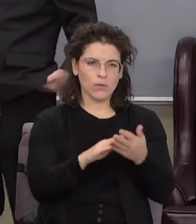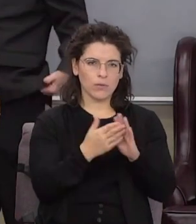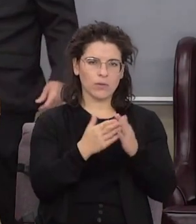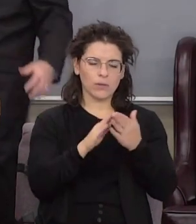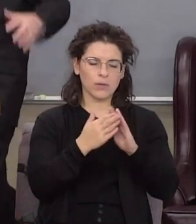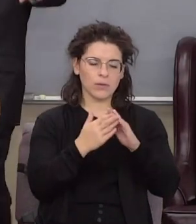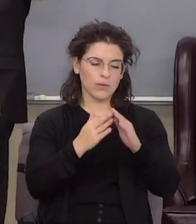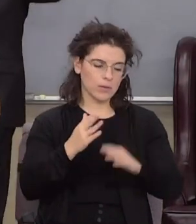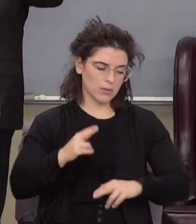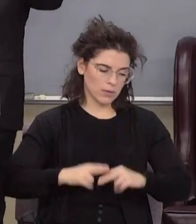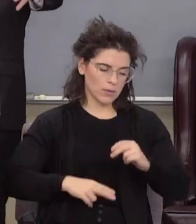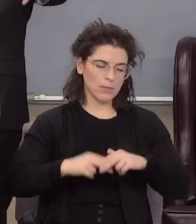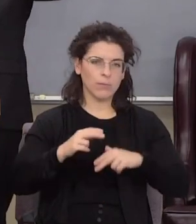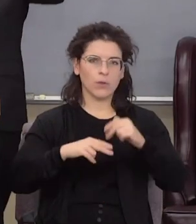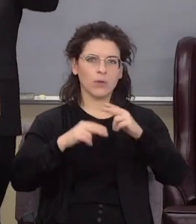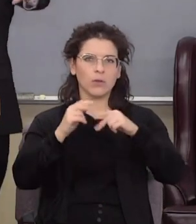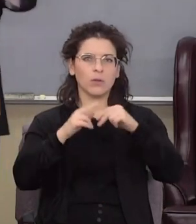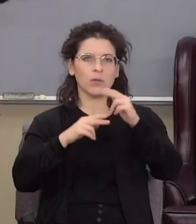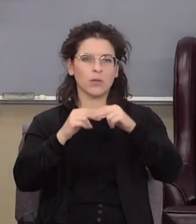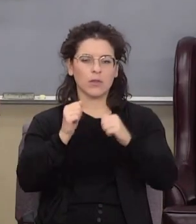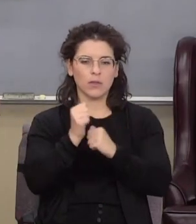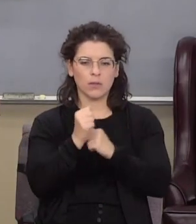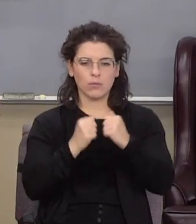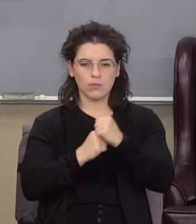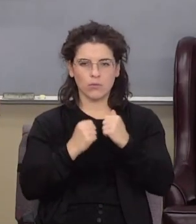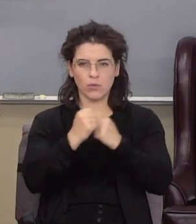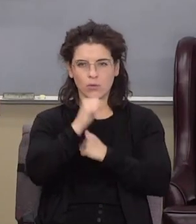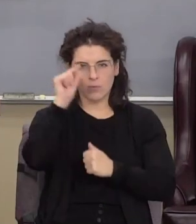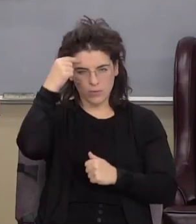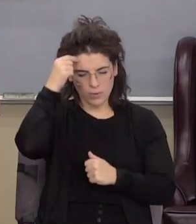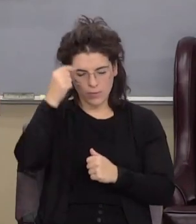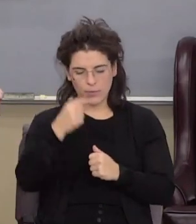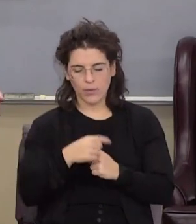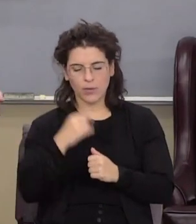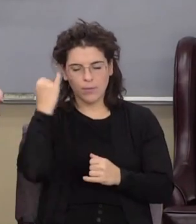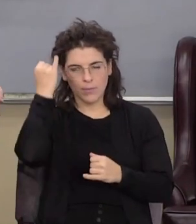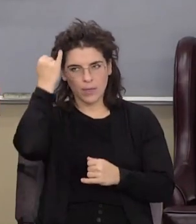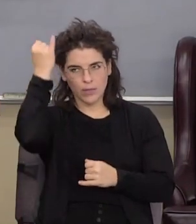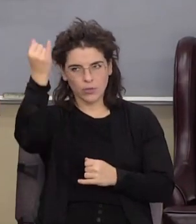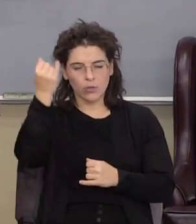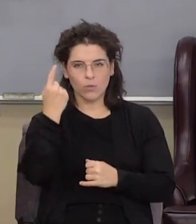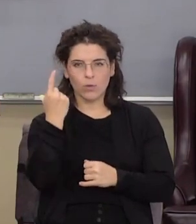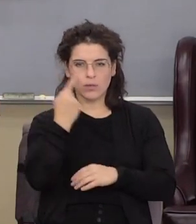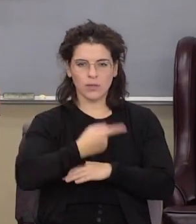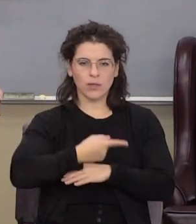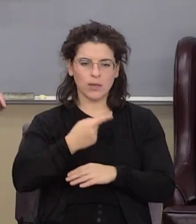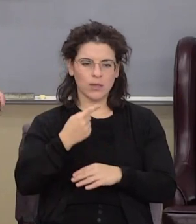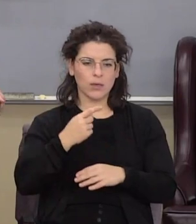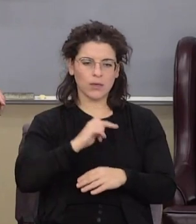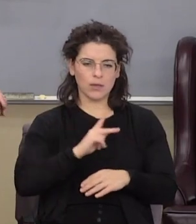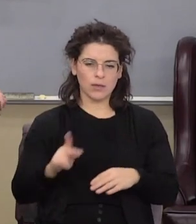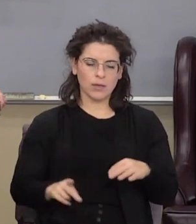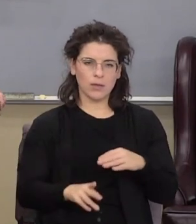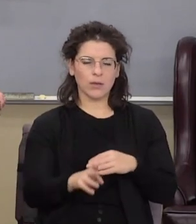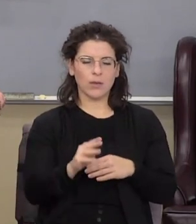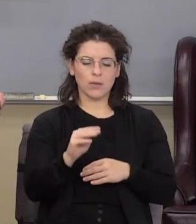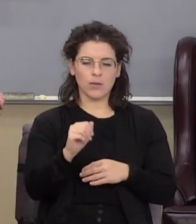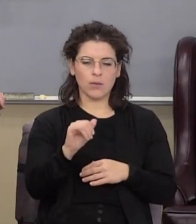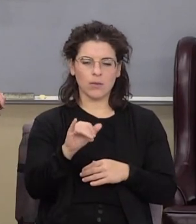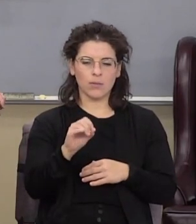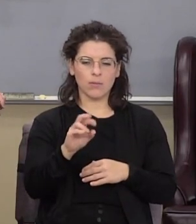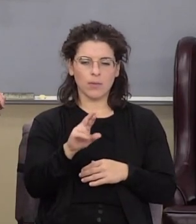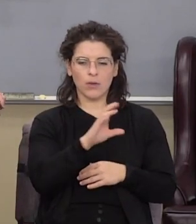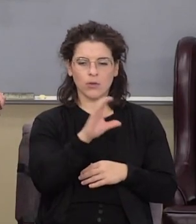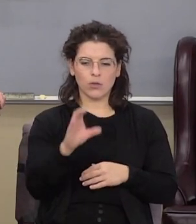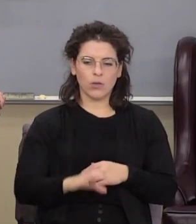building his administrative structure imagine one day in the kingdom the mayor of the city of Chicago is going to be a saint of the most high